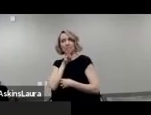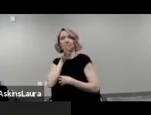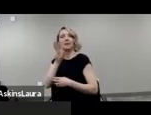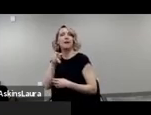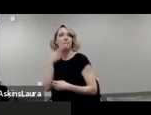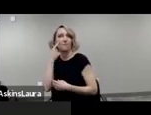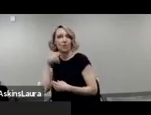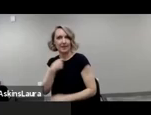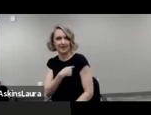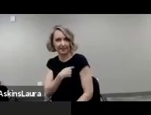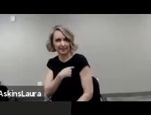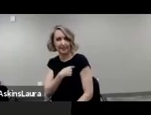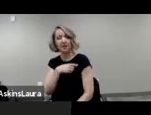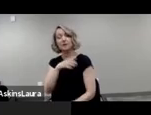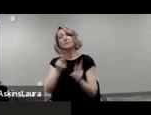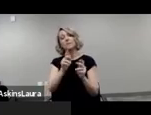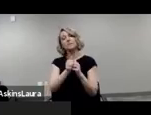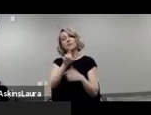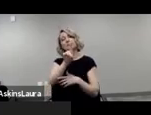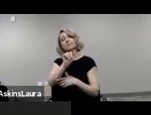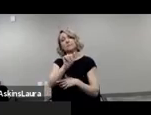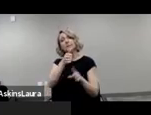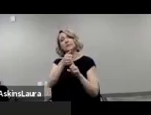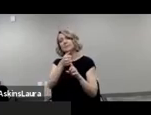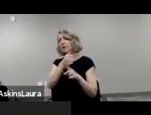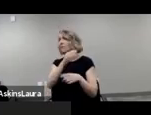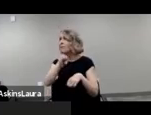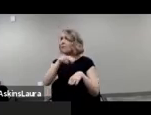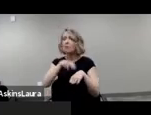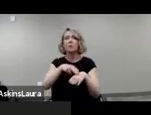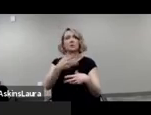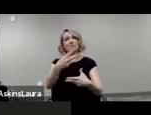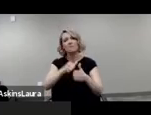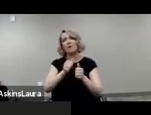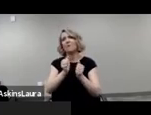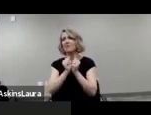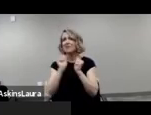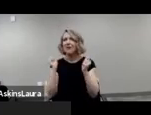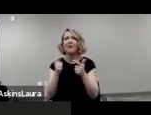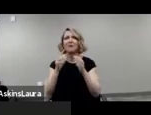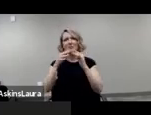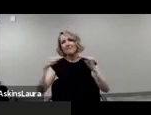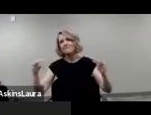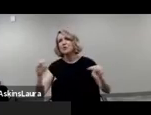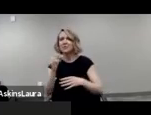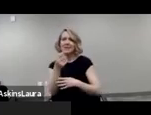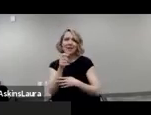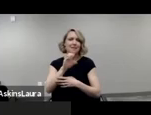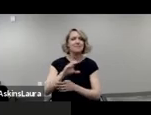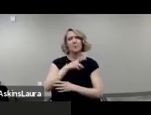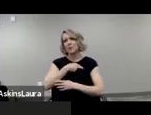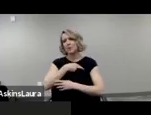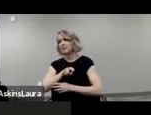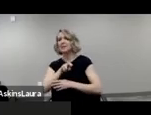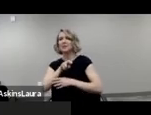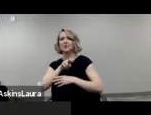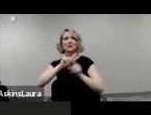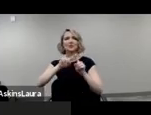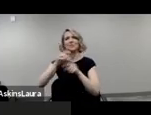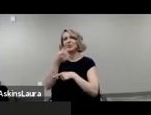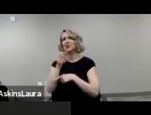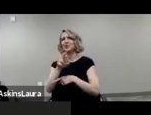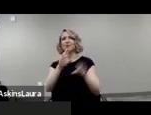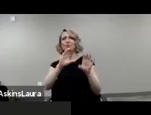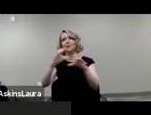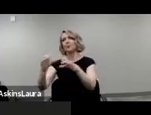with disabilities are, um, certainly a part of every, uh, diverse ethnic religious gender group, uh,